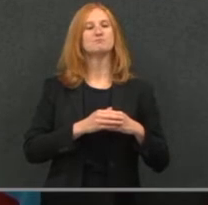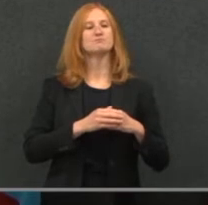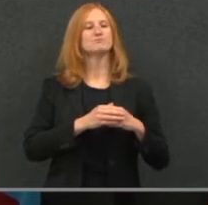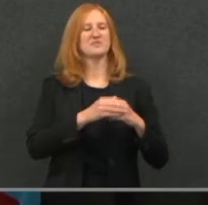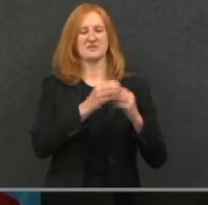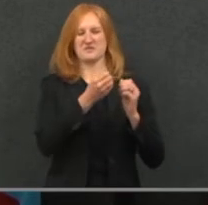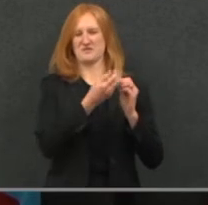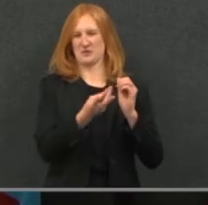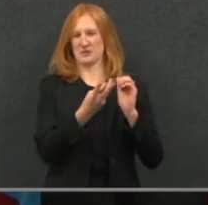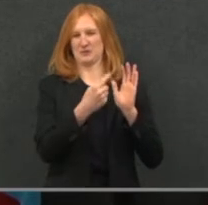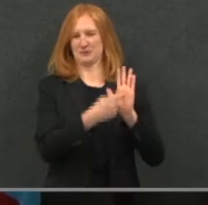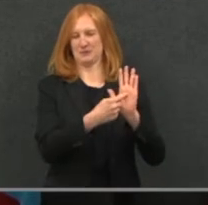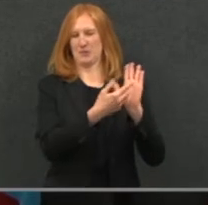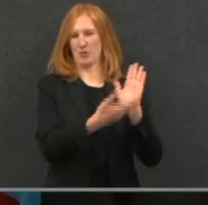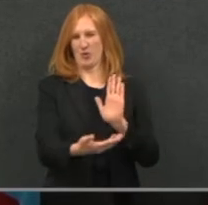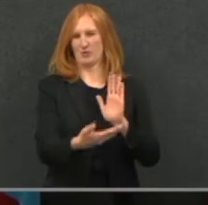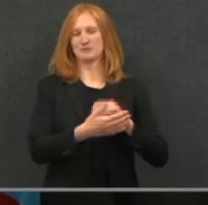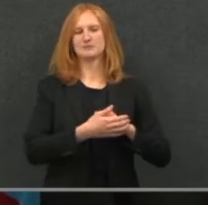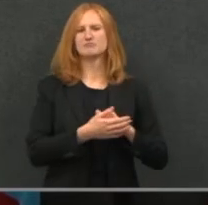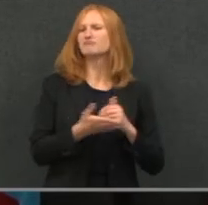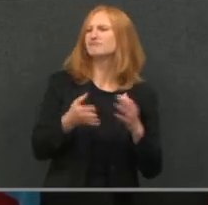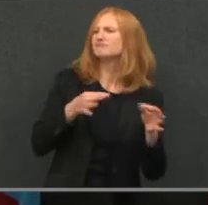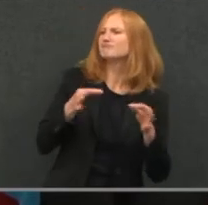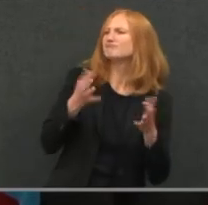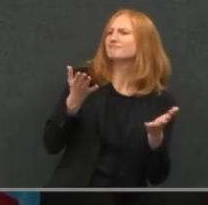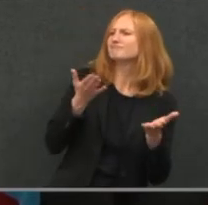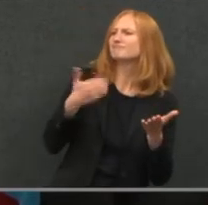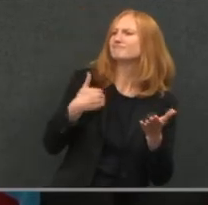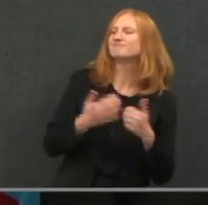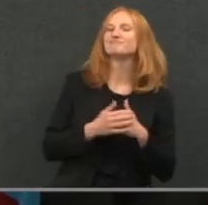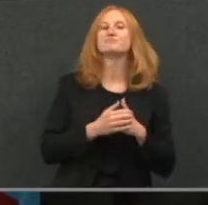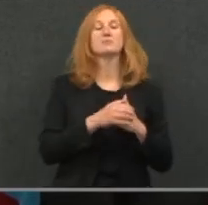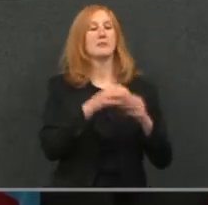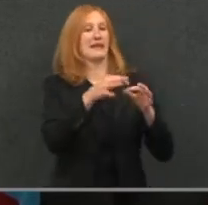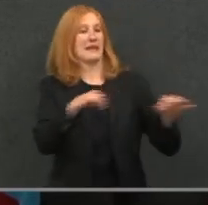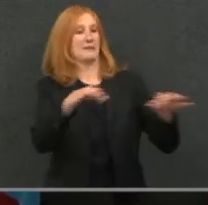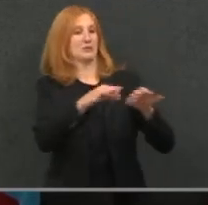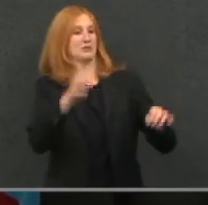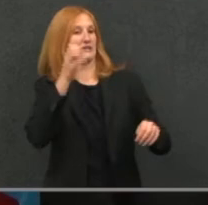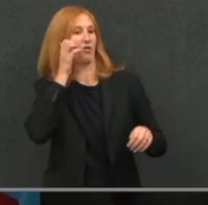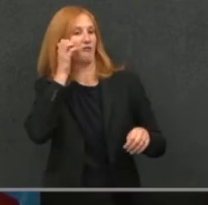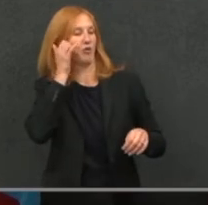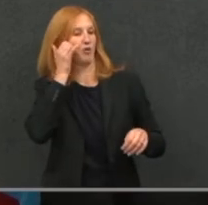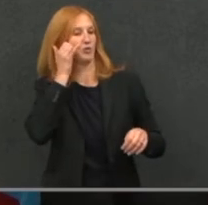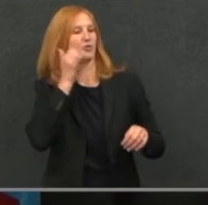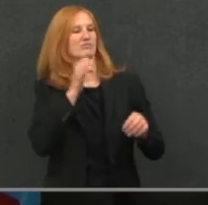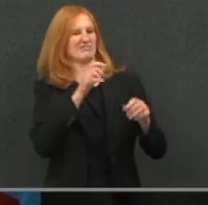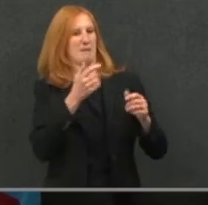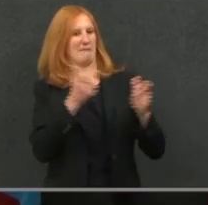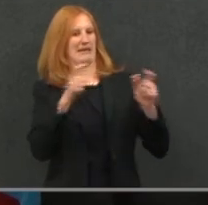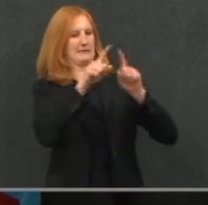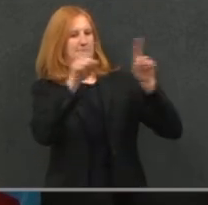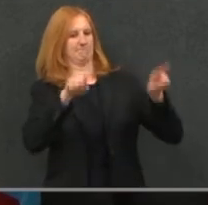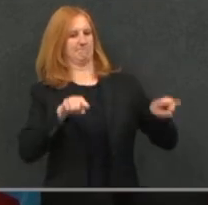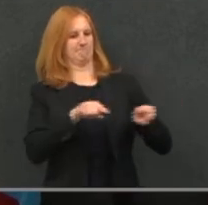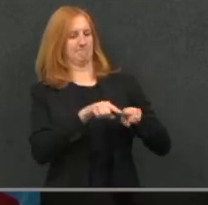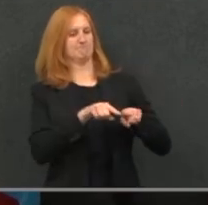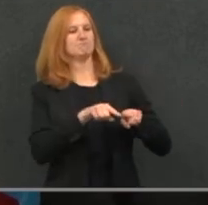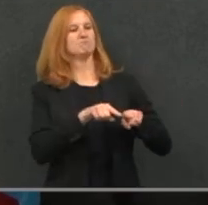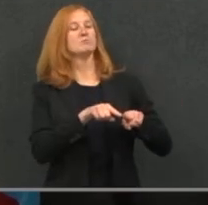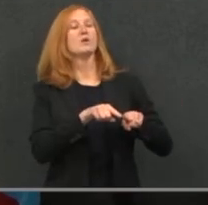just a few of them here. So, what do we have? So, we have a caption telephone, which is that larger one. Exactly.